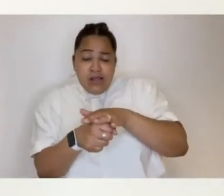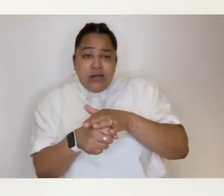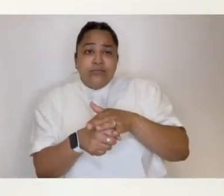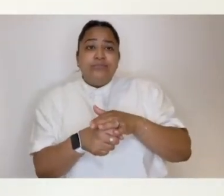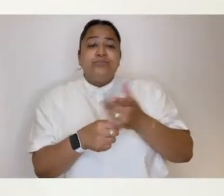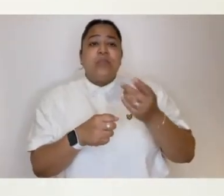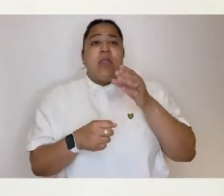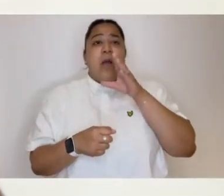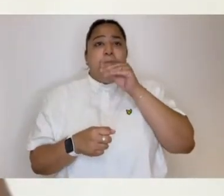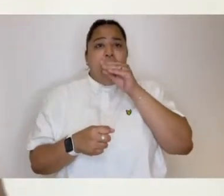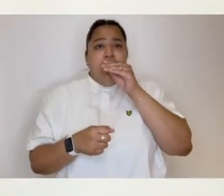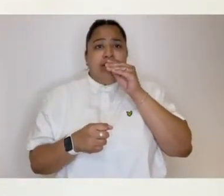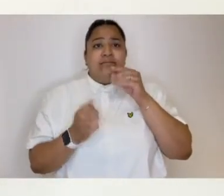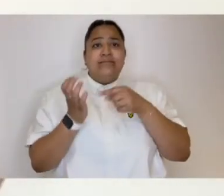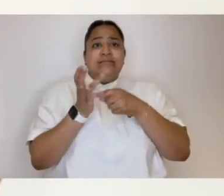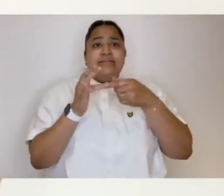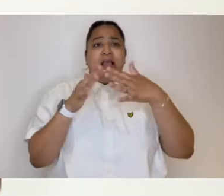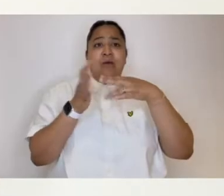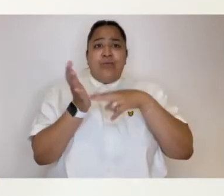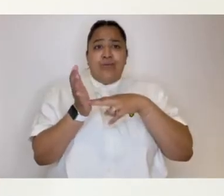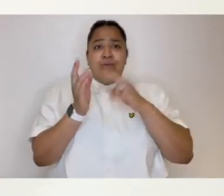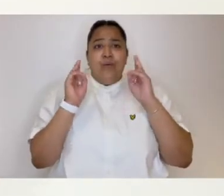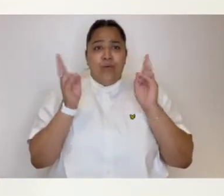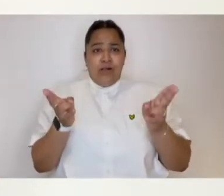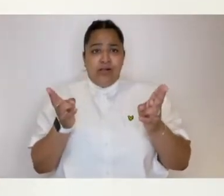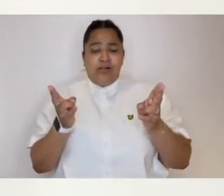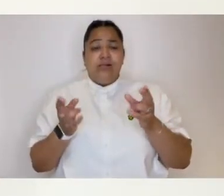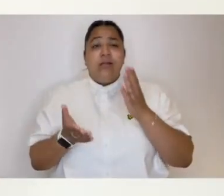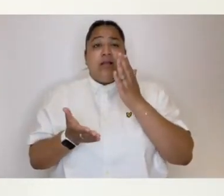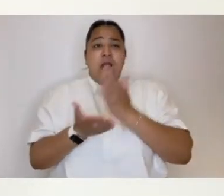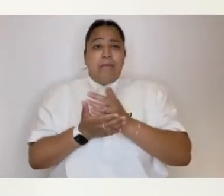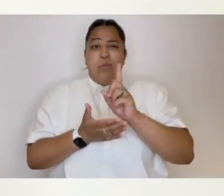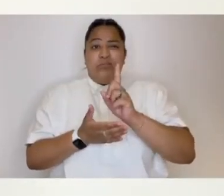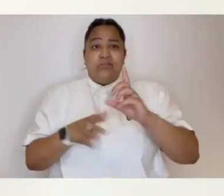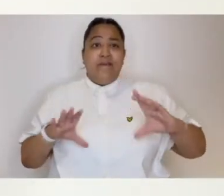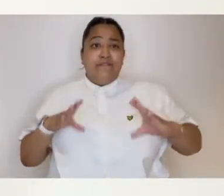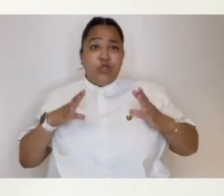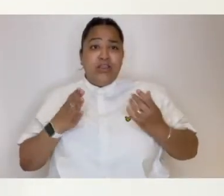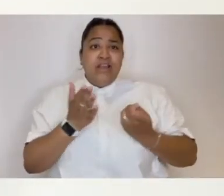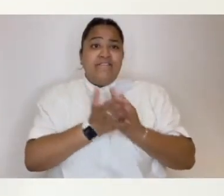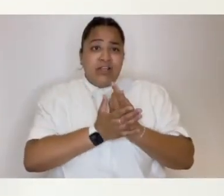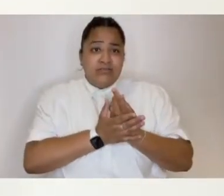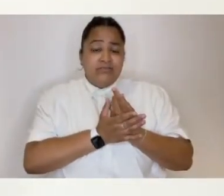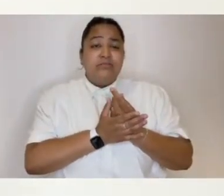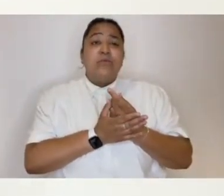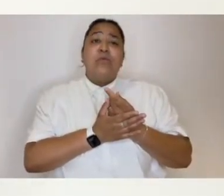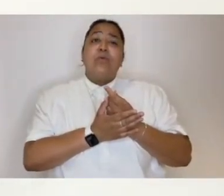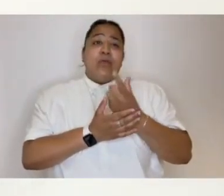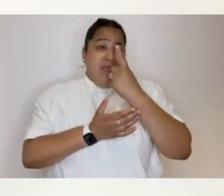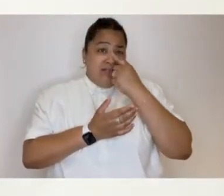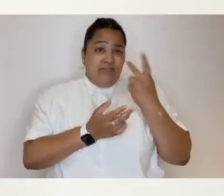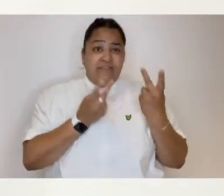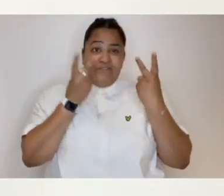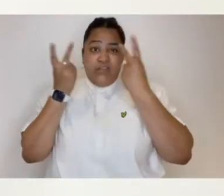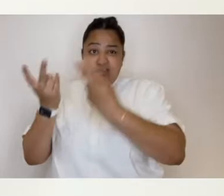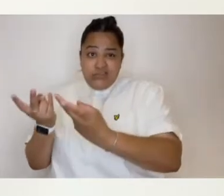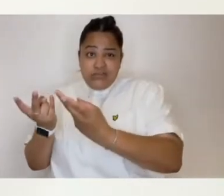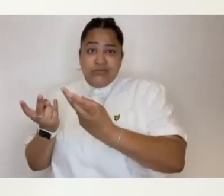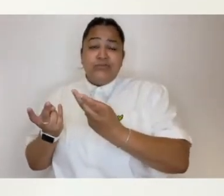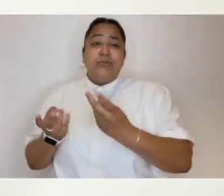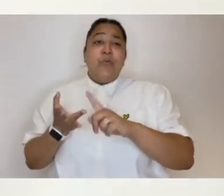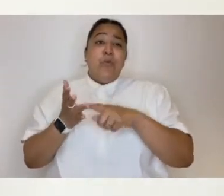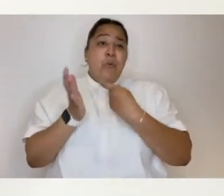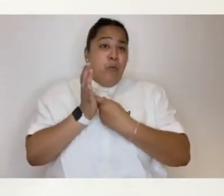the Town Hall and it's a family event, it's a community event so feel free to come along or